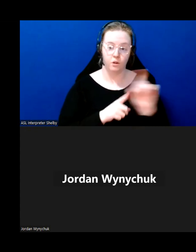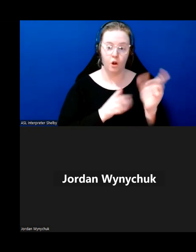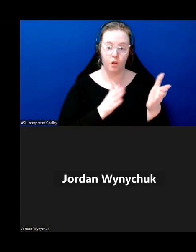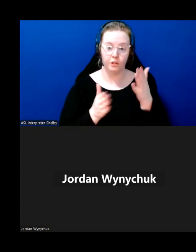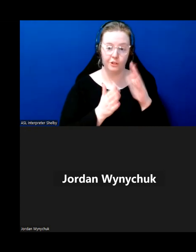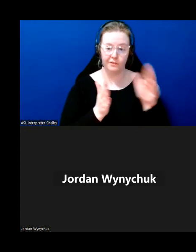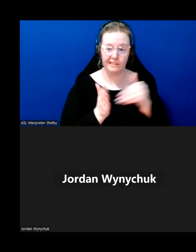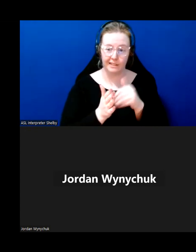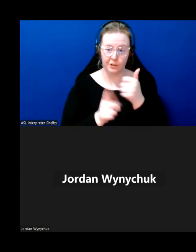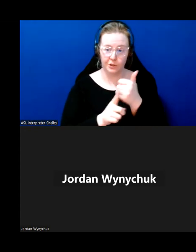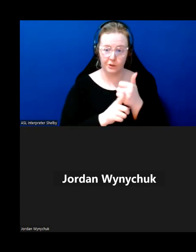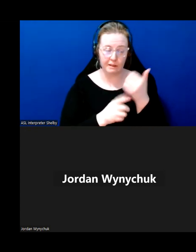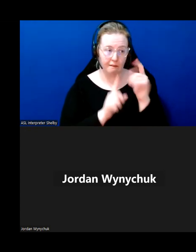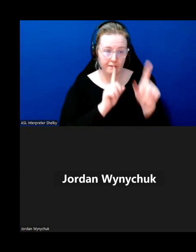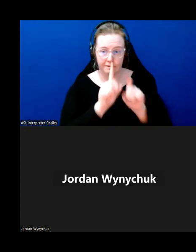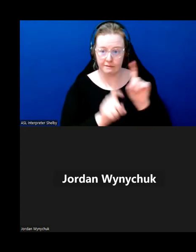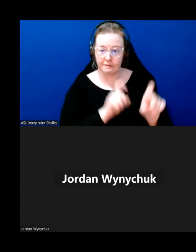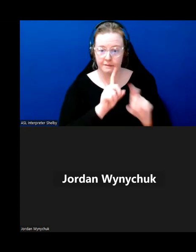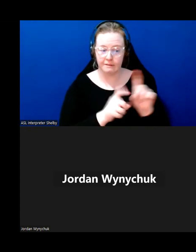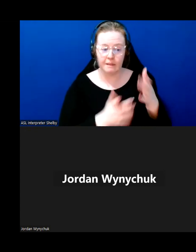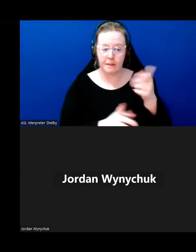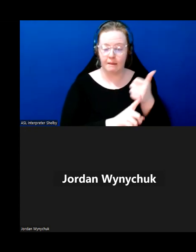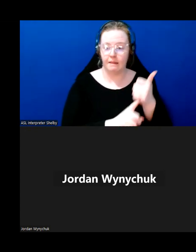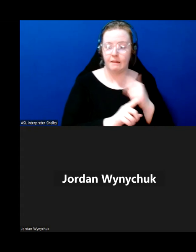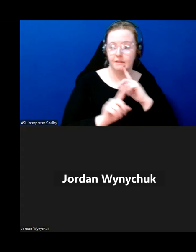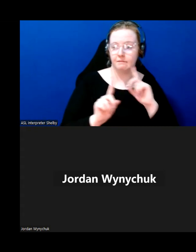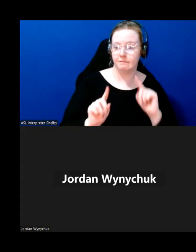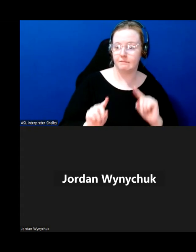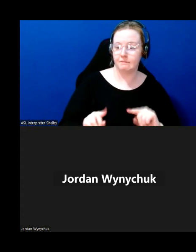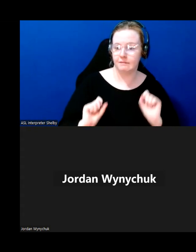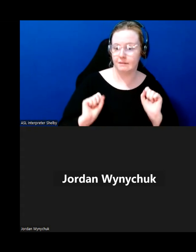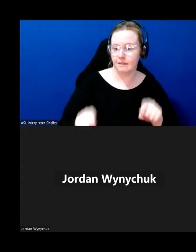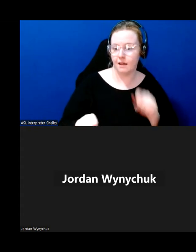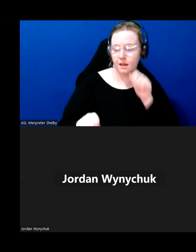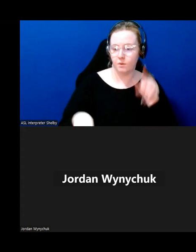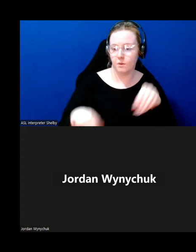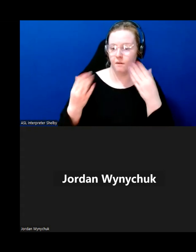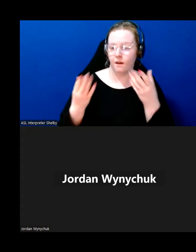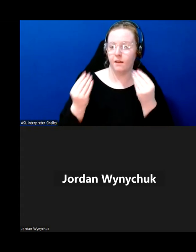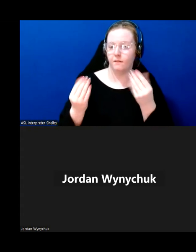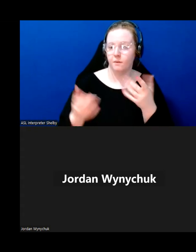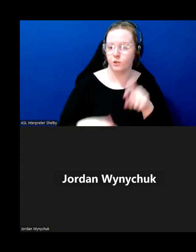that you have might be able to get those those questions answered for you and provide you the information that you need